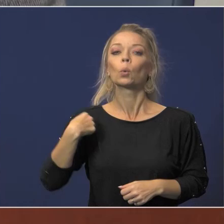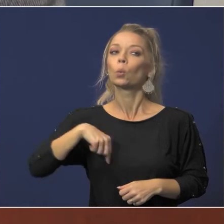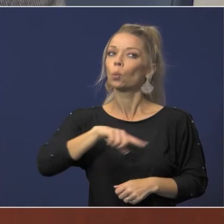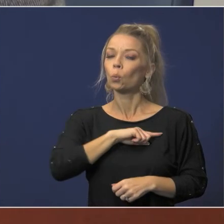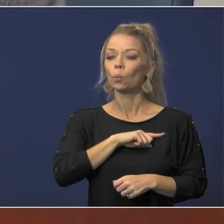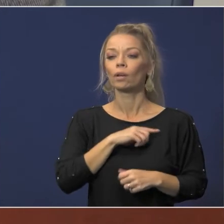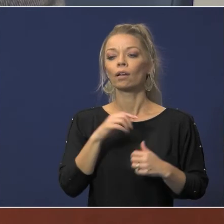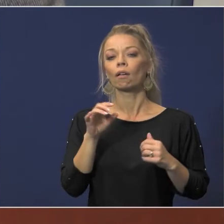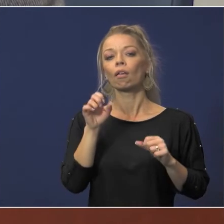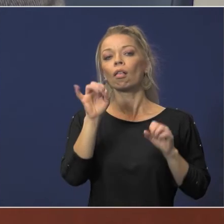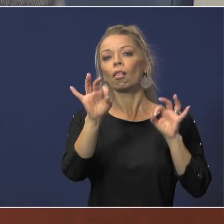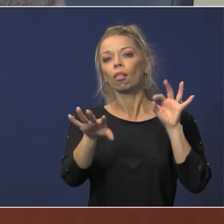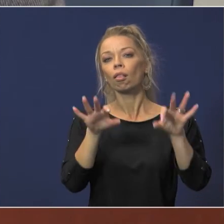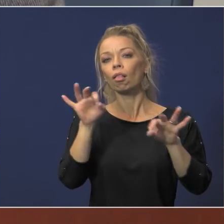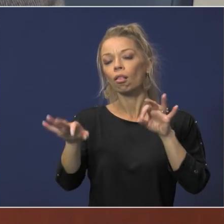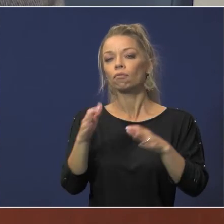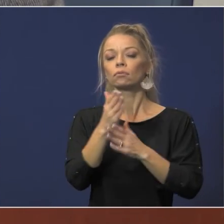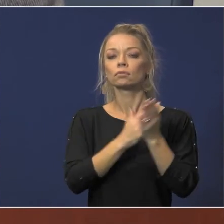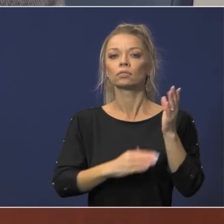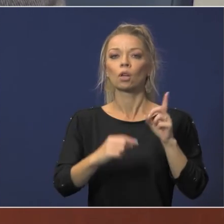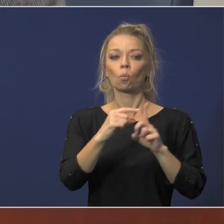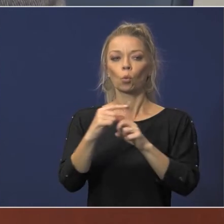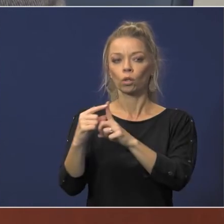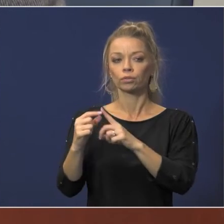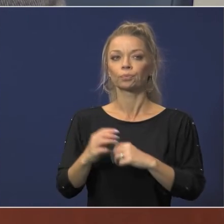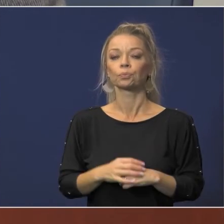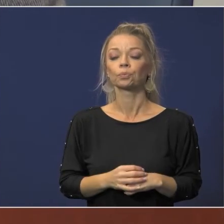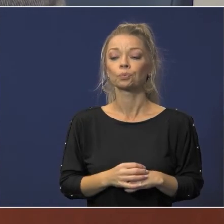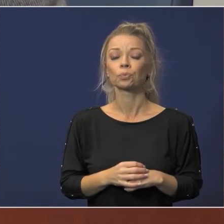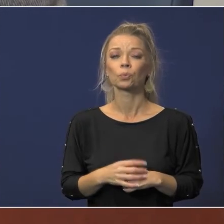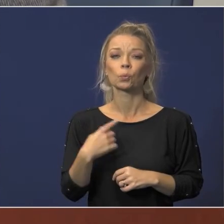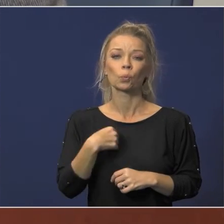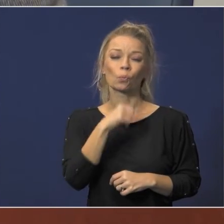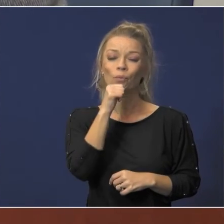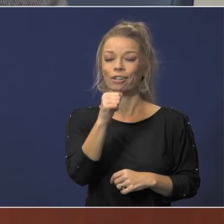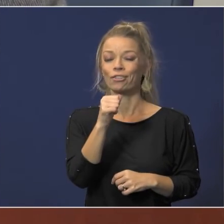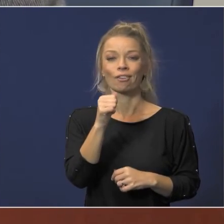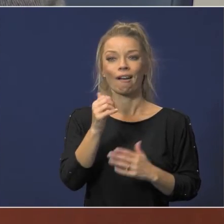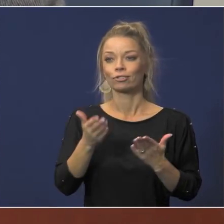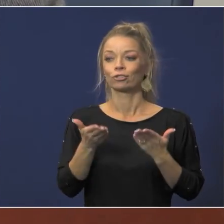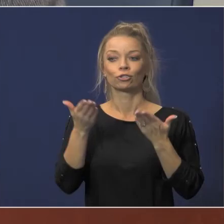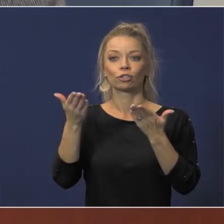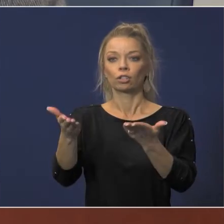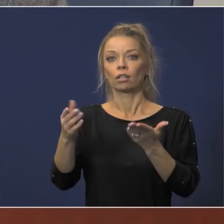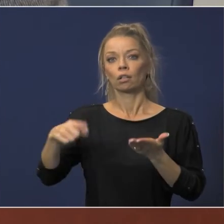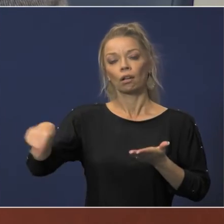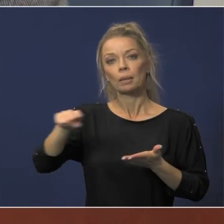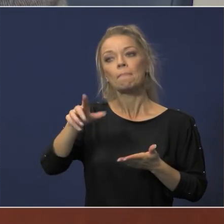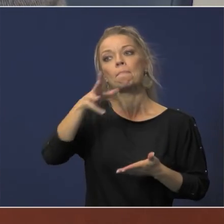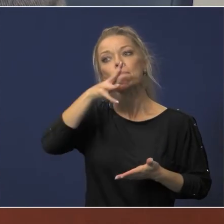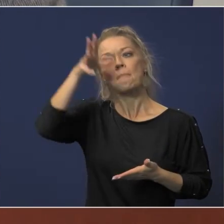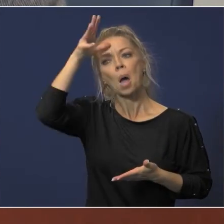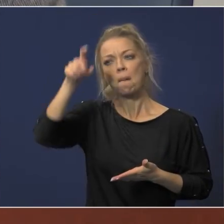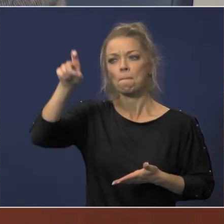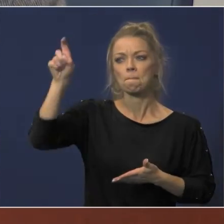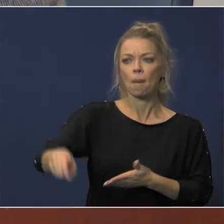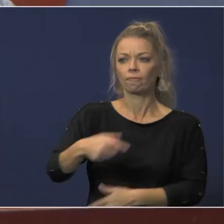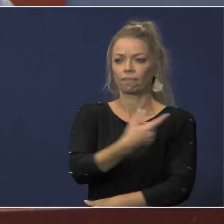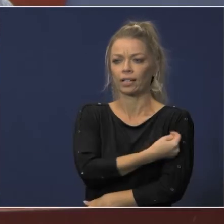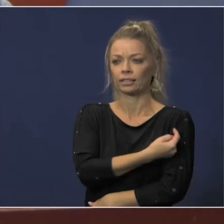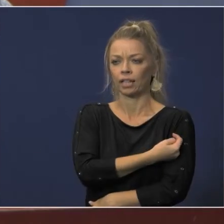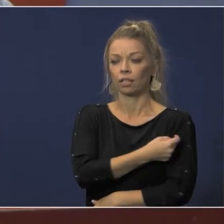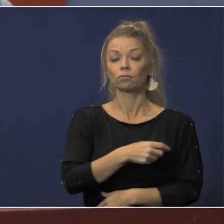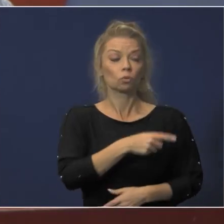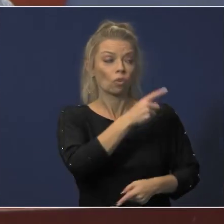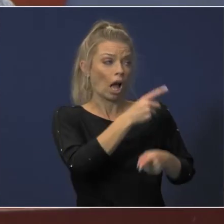some words around um we aren't suggesting that parents have to have their child vaccinated correct that